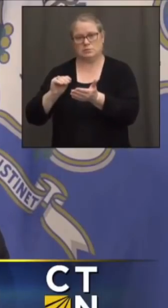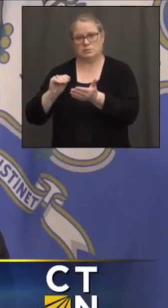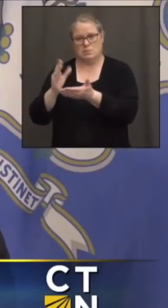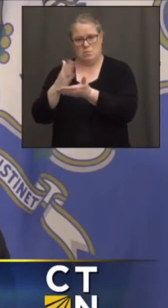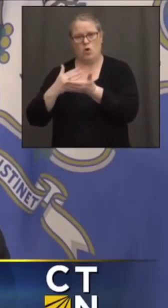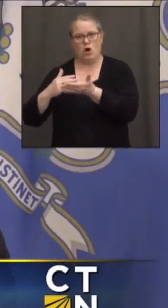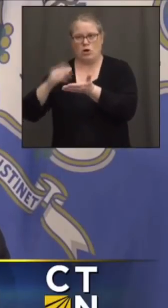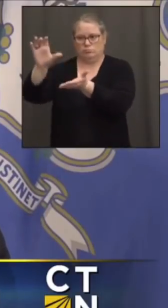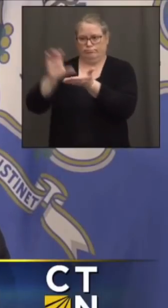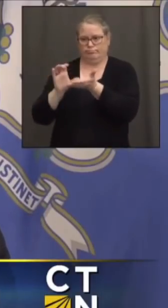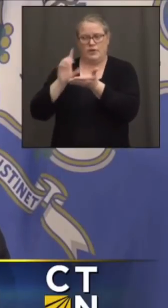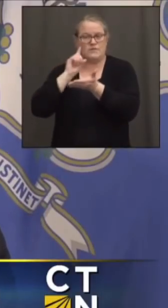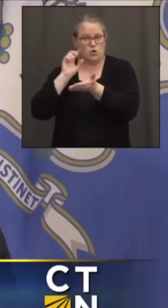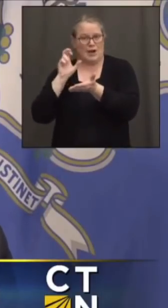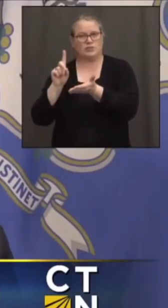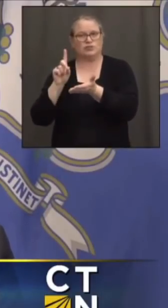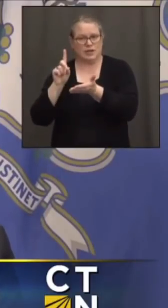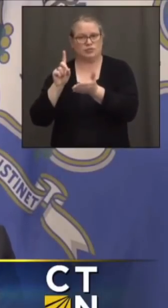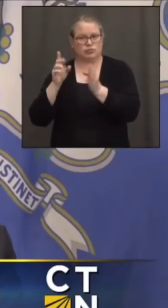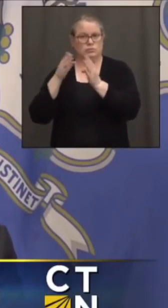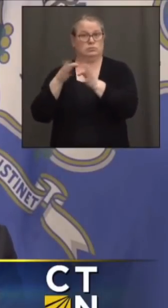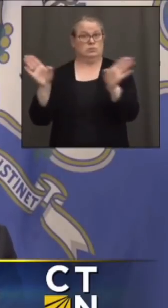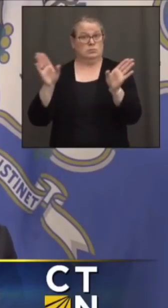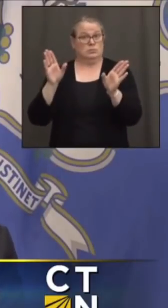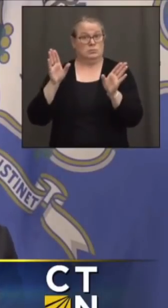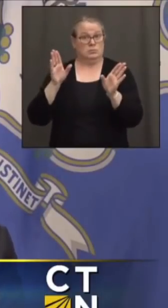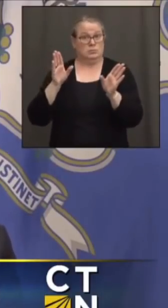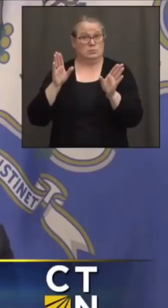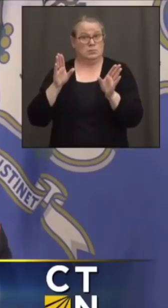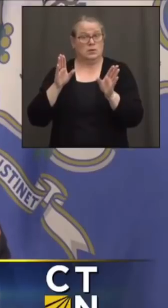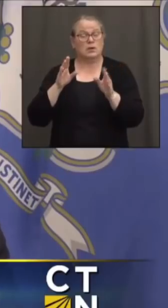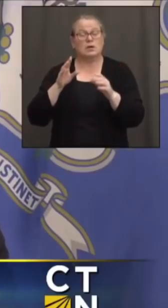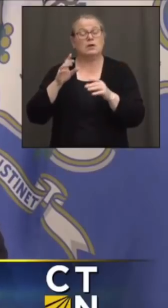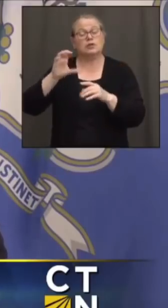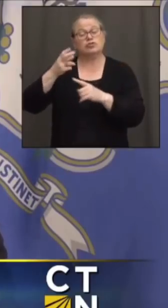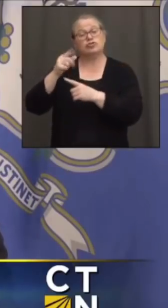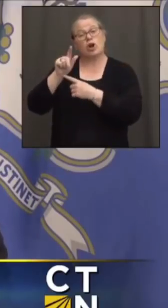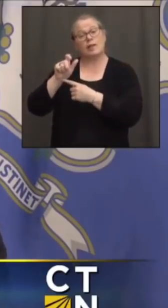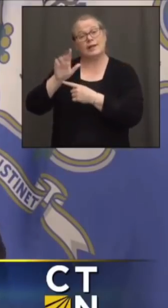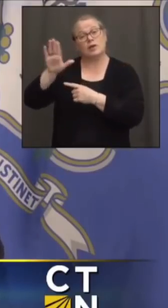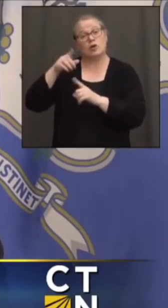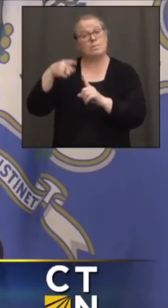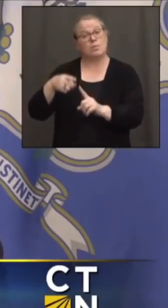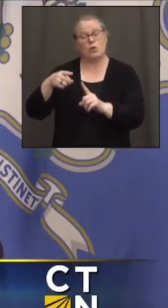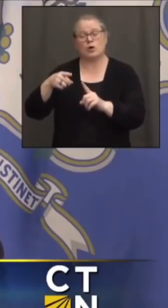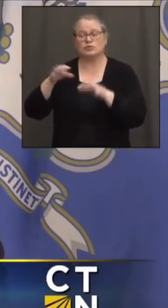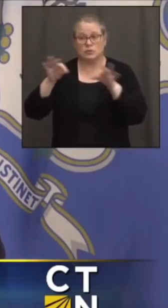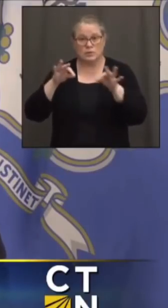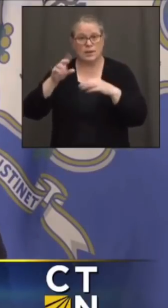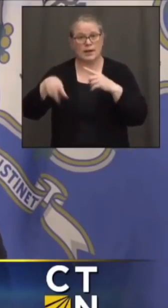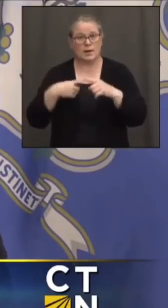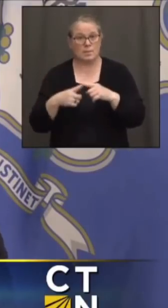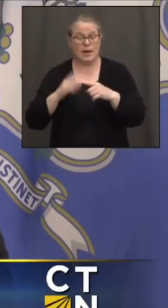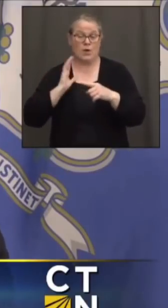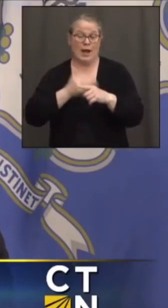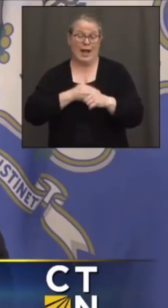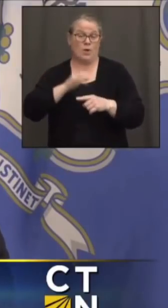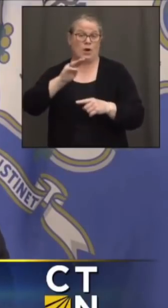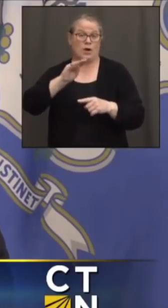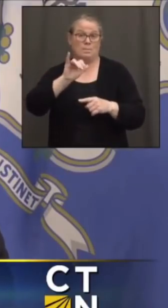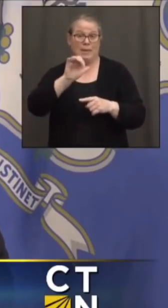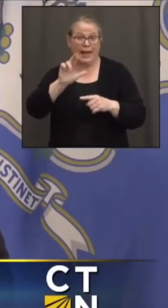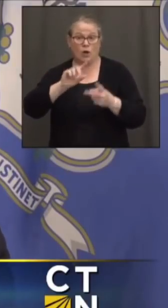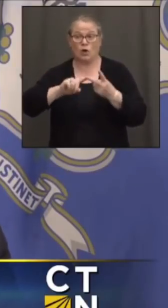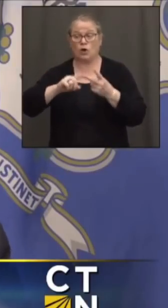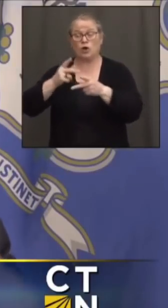education, more broadly speaking, Paul. What Charlene was saying was, hopefully, our mayors and our